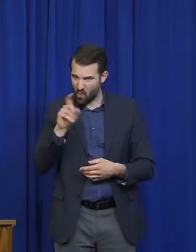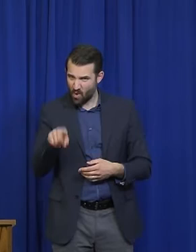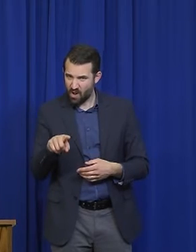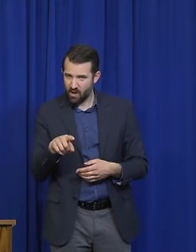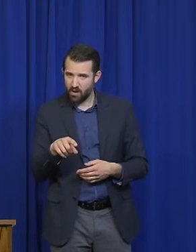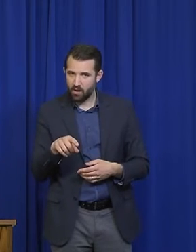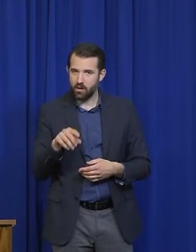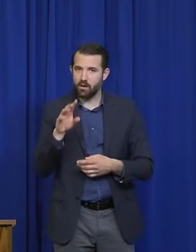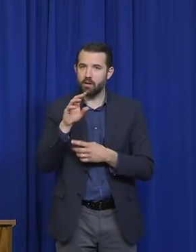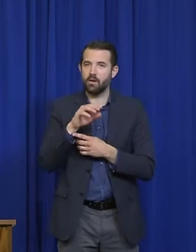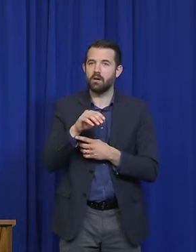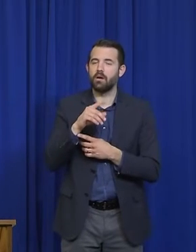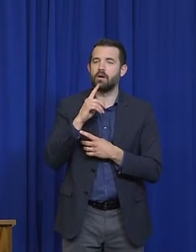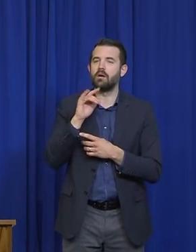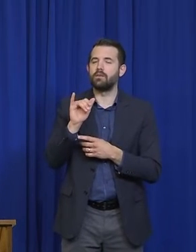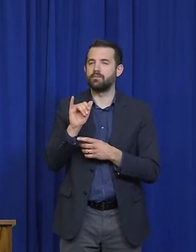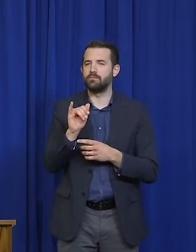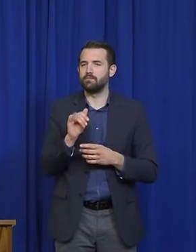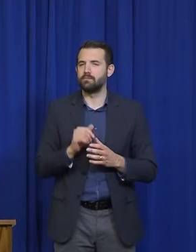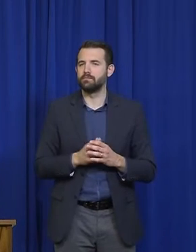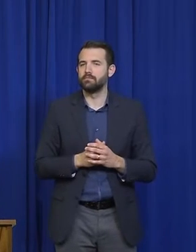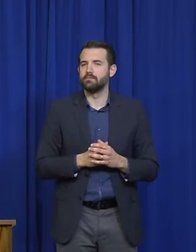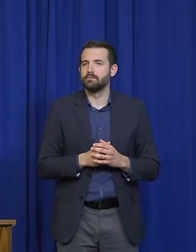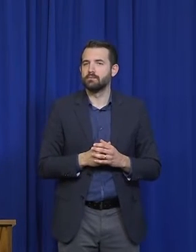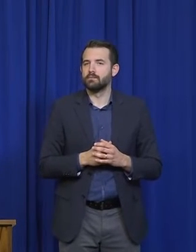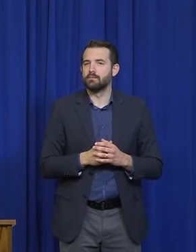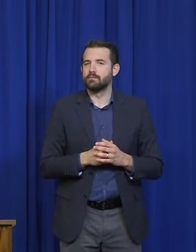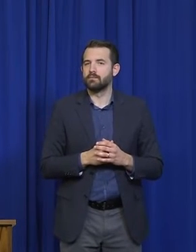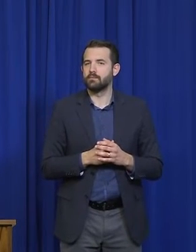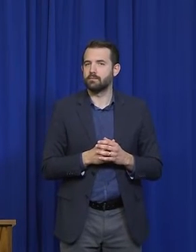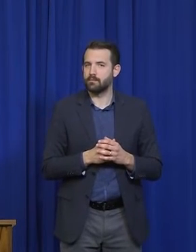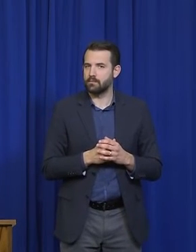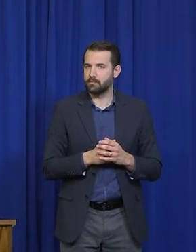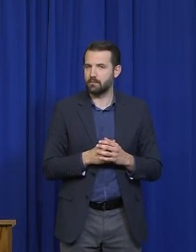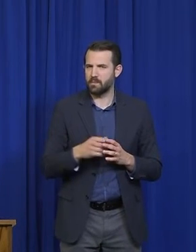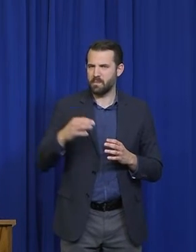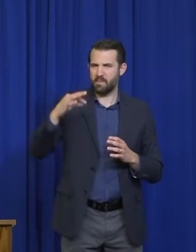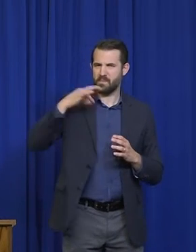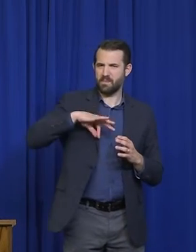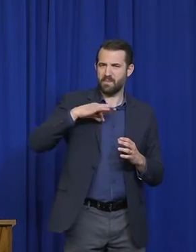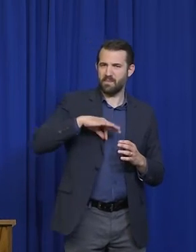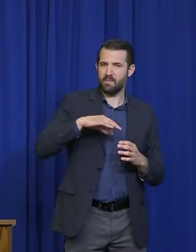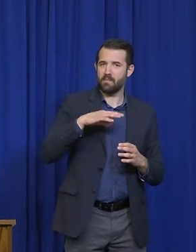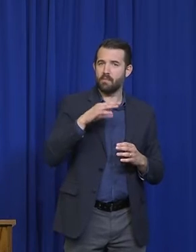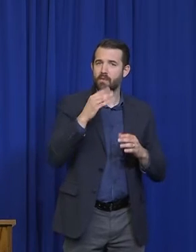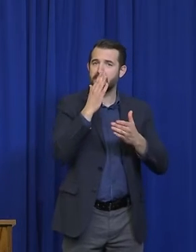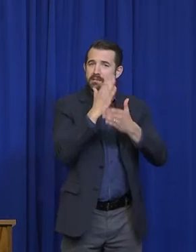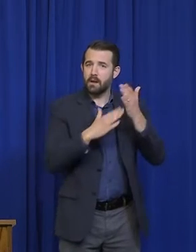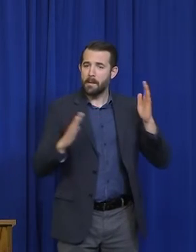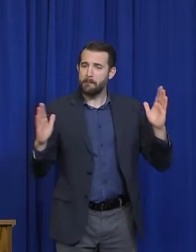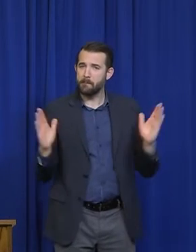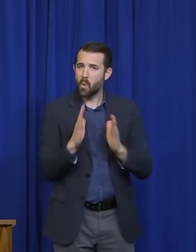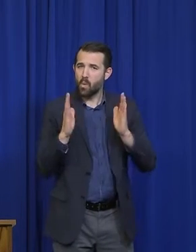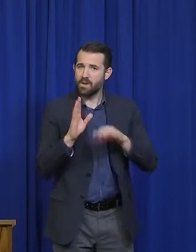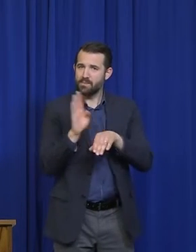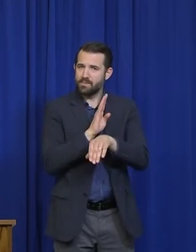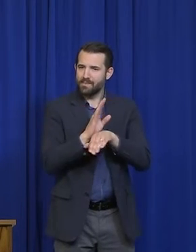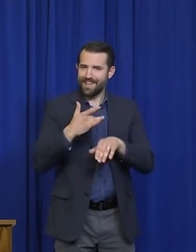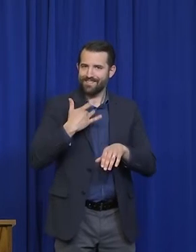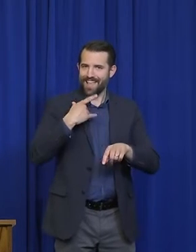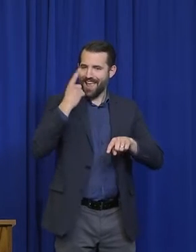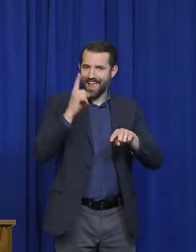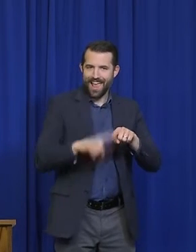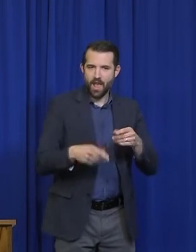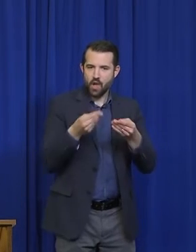was how much of the economy and the fear of small businesses not being able to recover weigh into your decision to start to